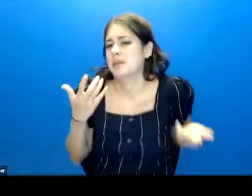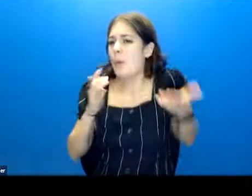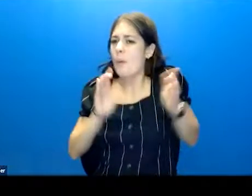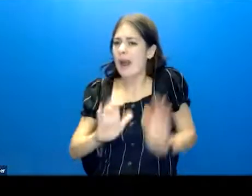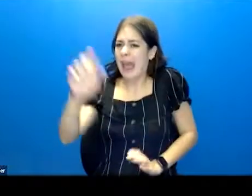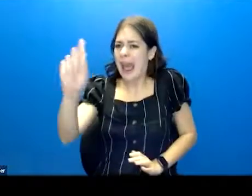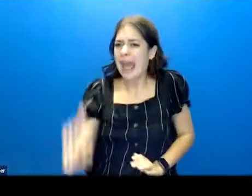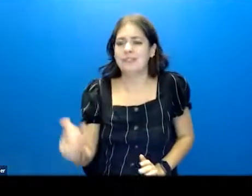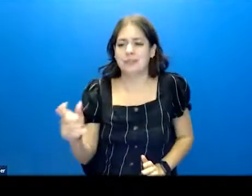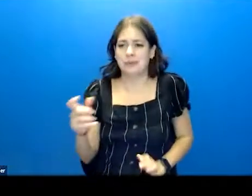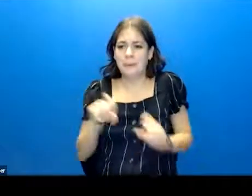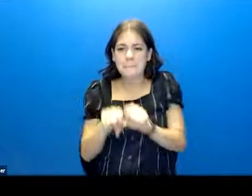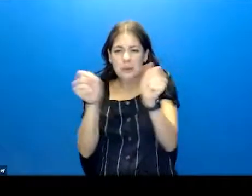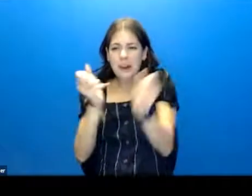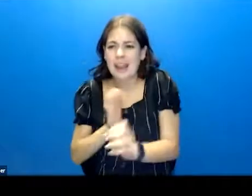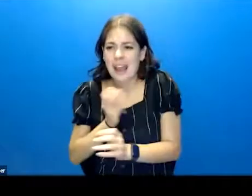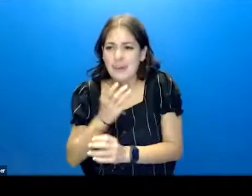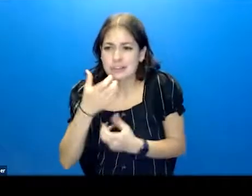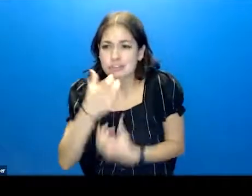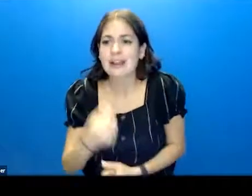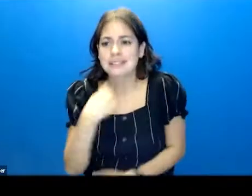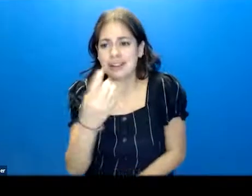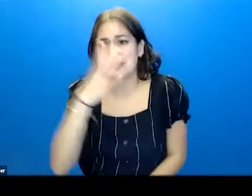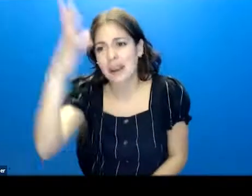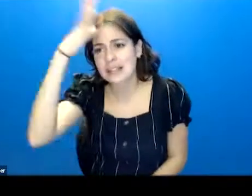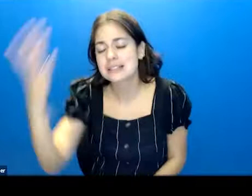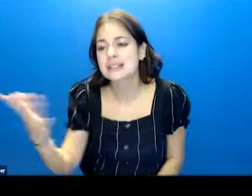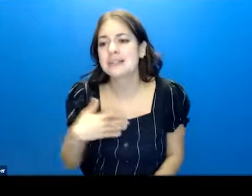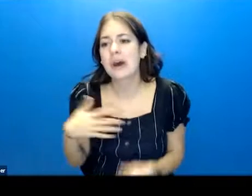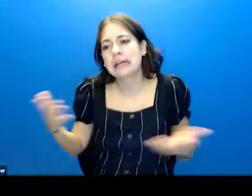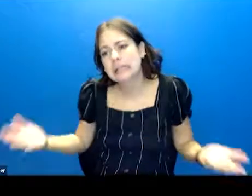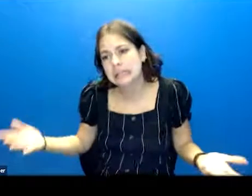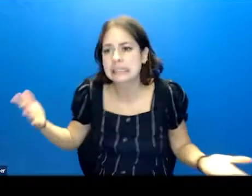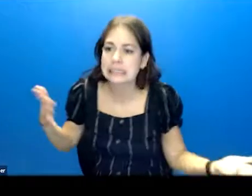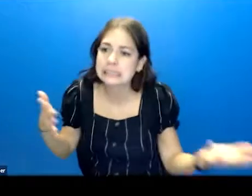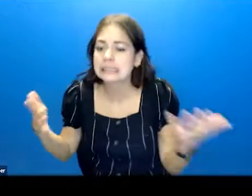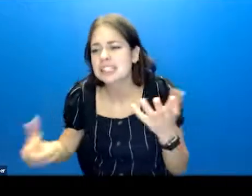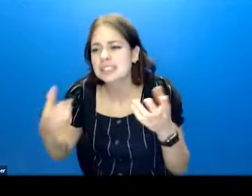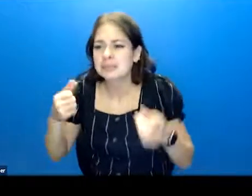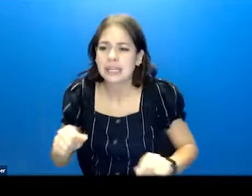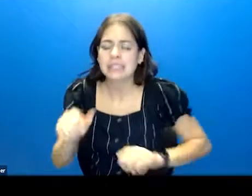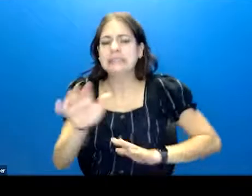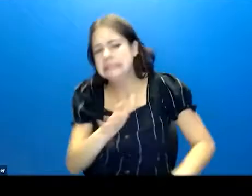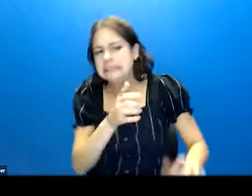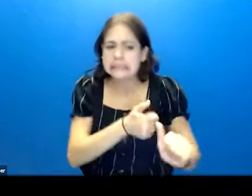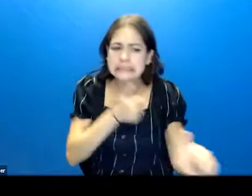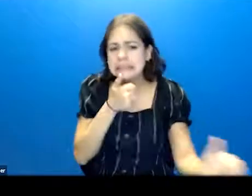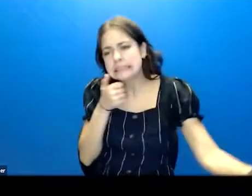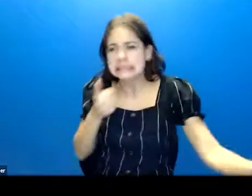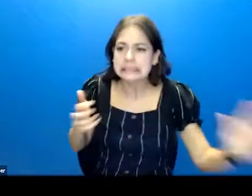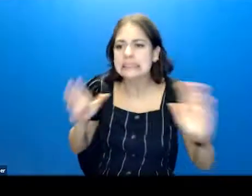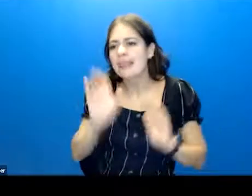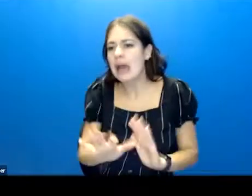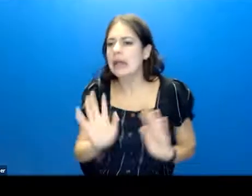have to break our trust and tell your parents. So I'm just going to kind of walk away from